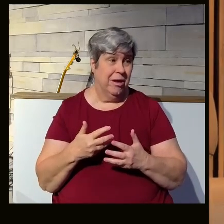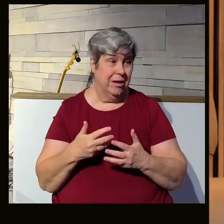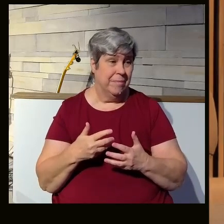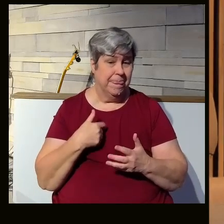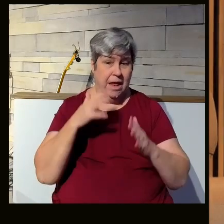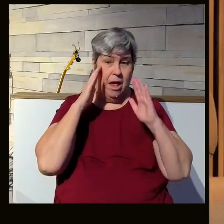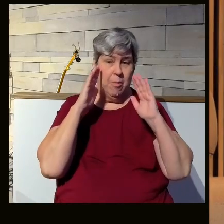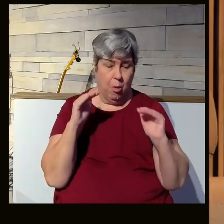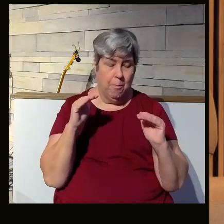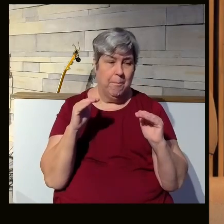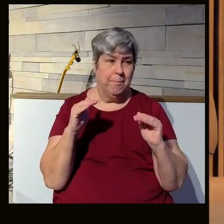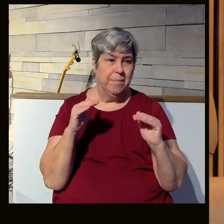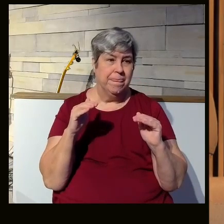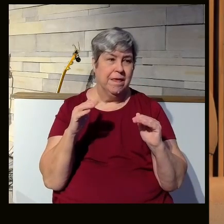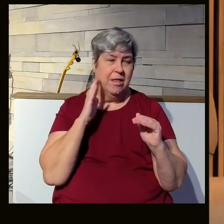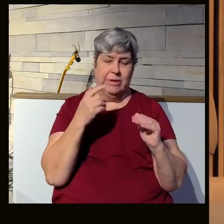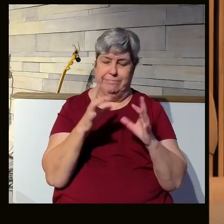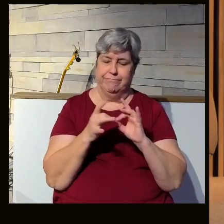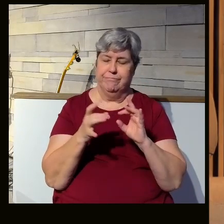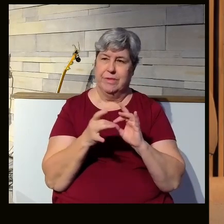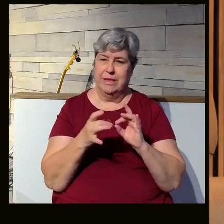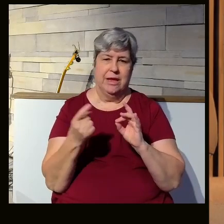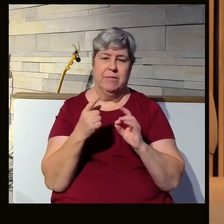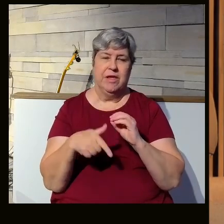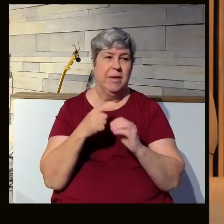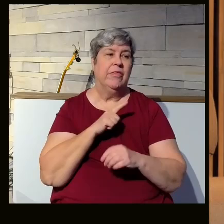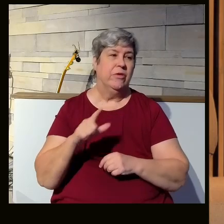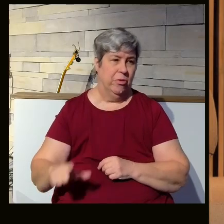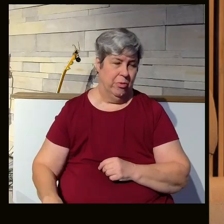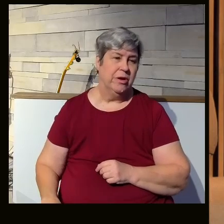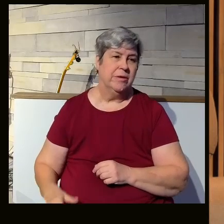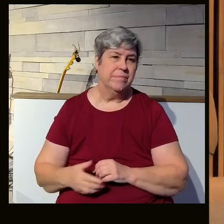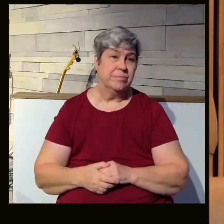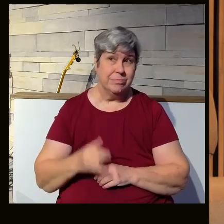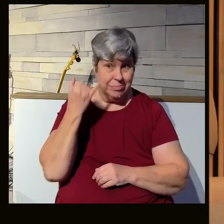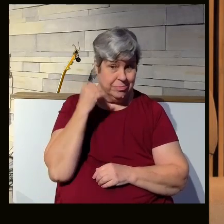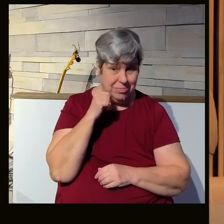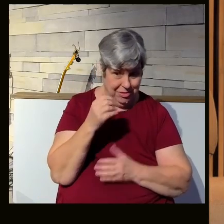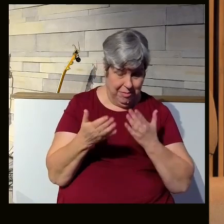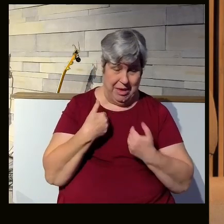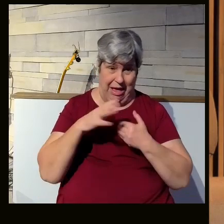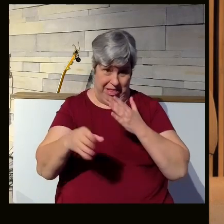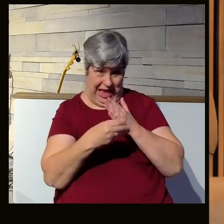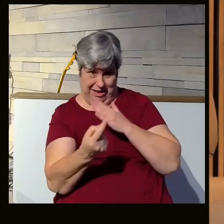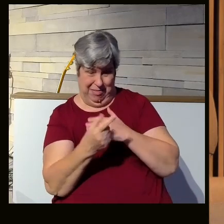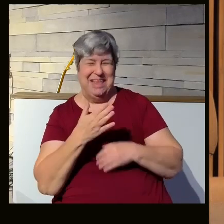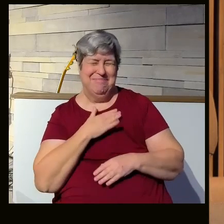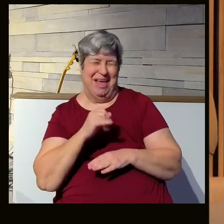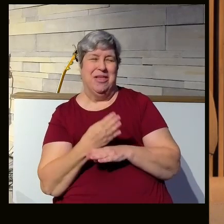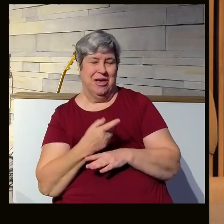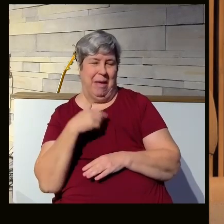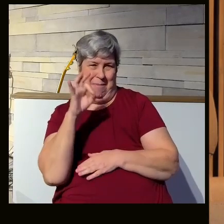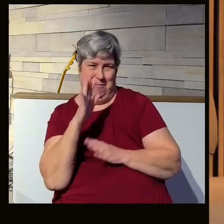And I'm hoping that they're going to say something about the Lord. And if not, maybe I'll add something. That's kind of my job,